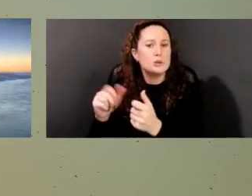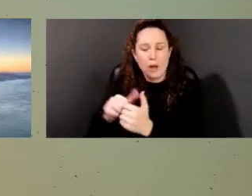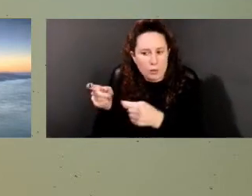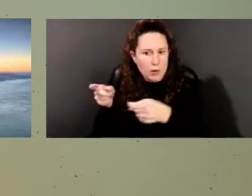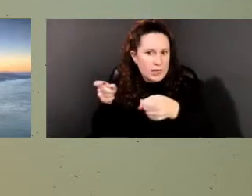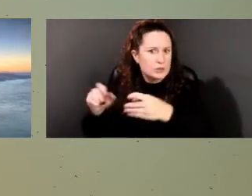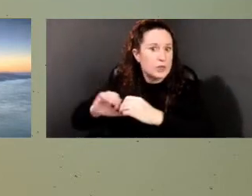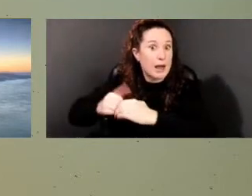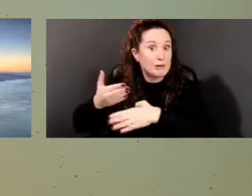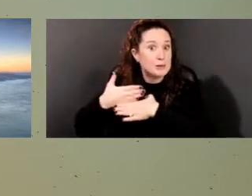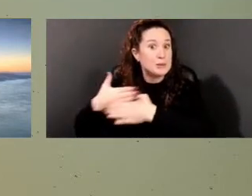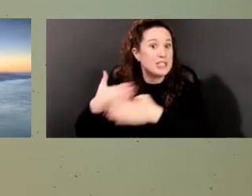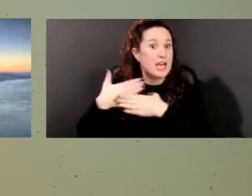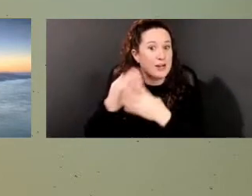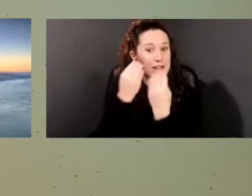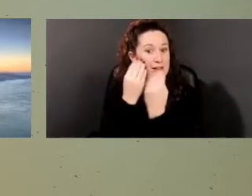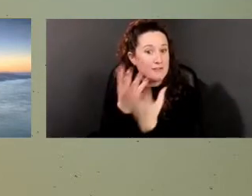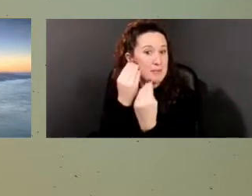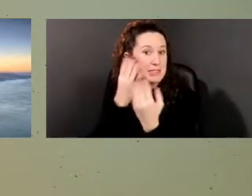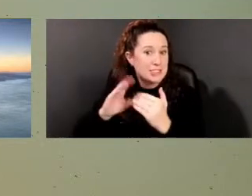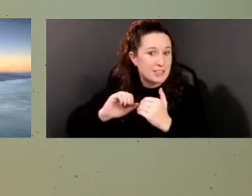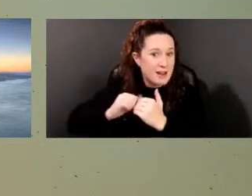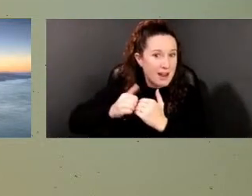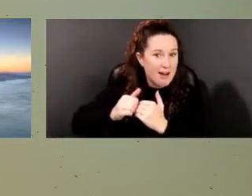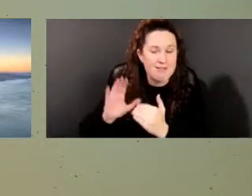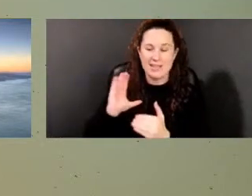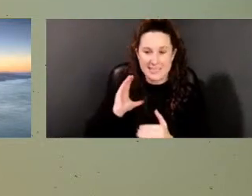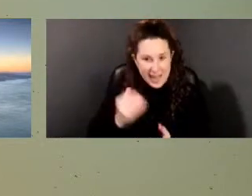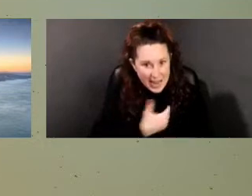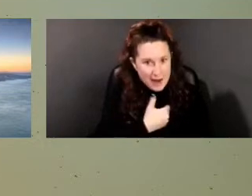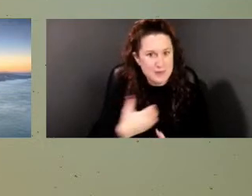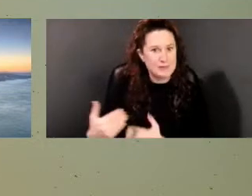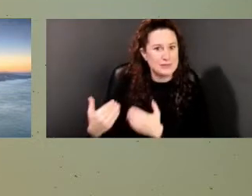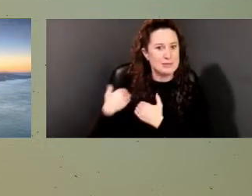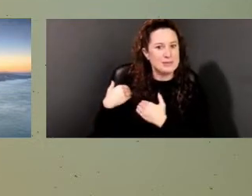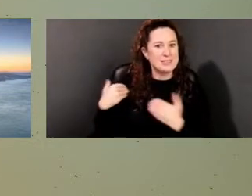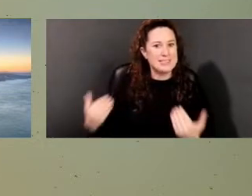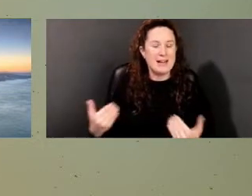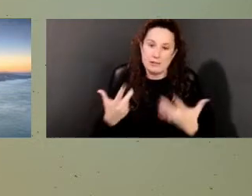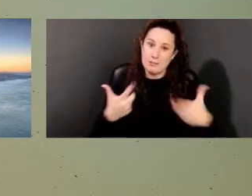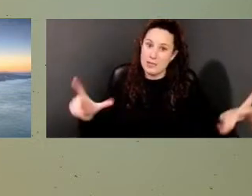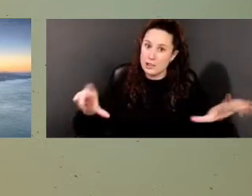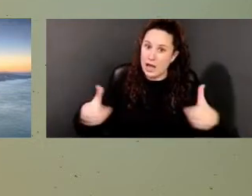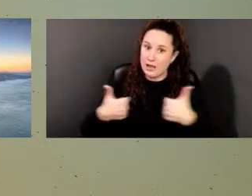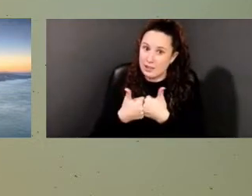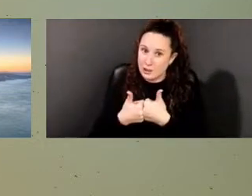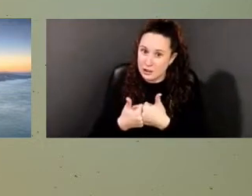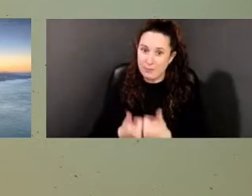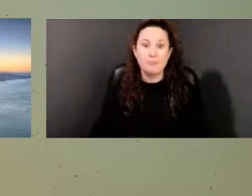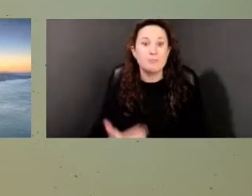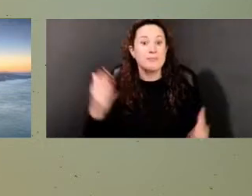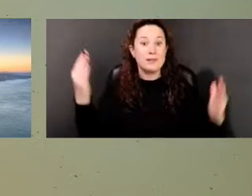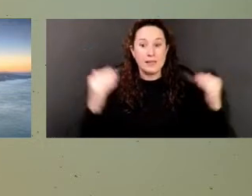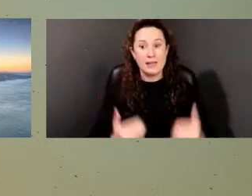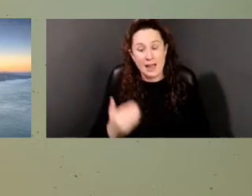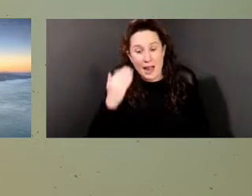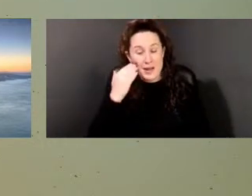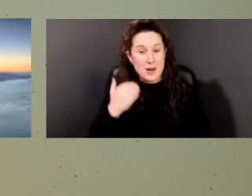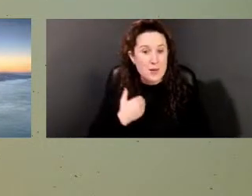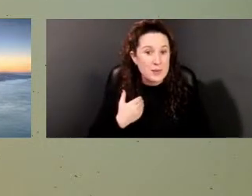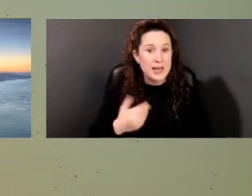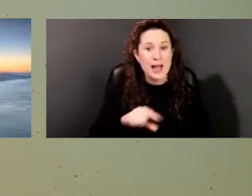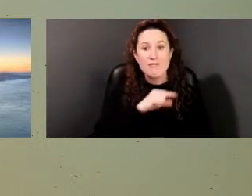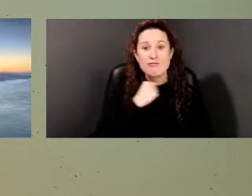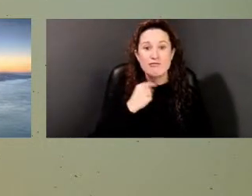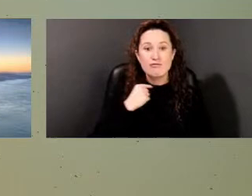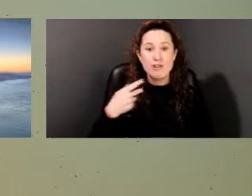the information there. And, and, and big challenge. I know, uh, Reverend Page joined many others, uh,